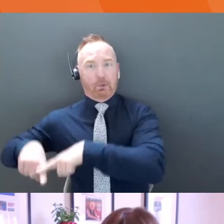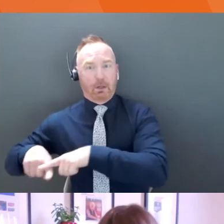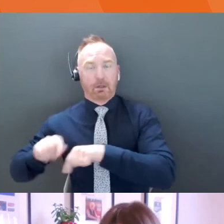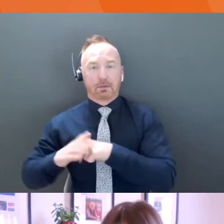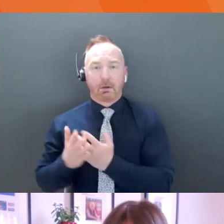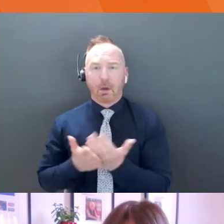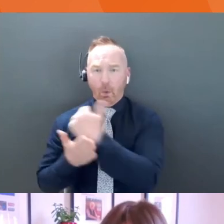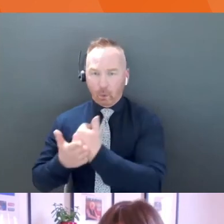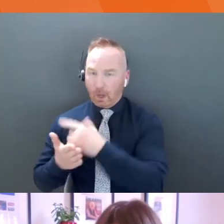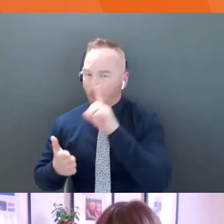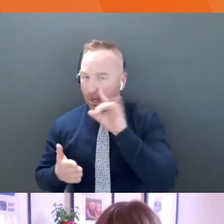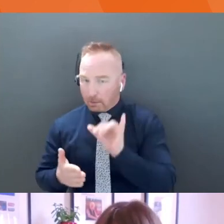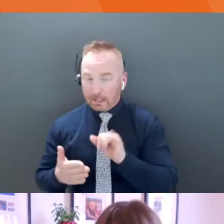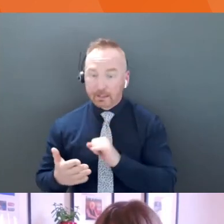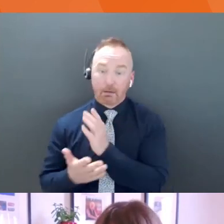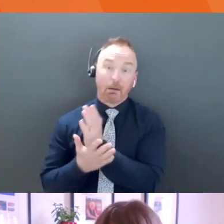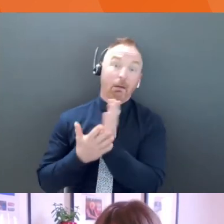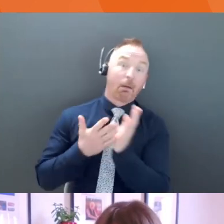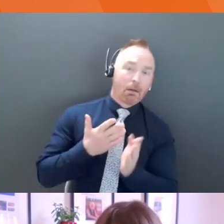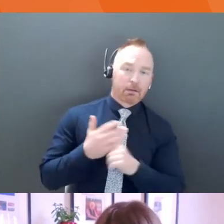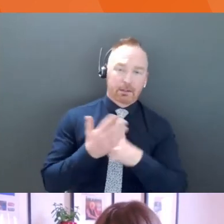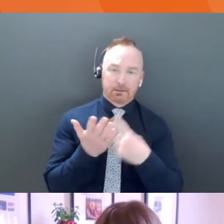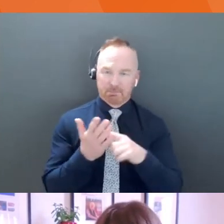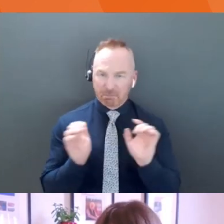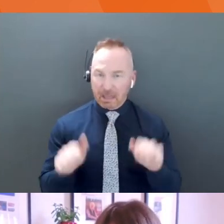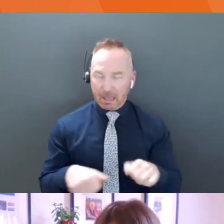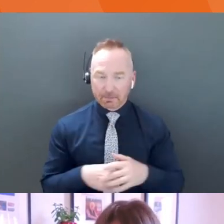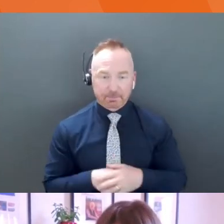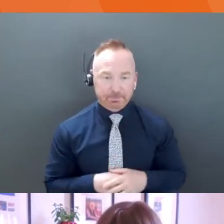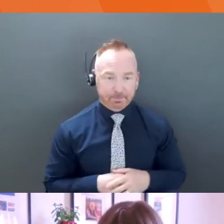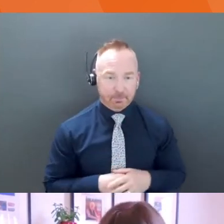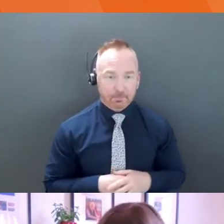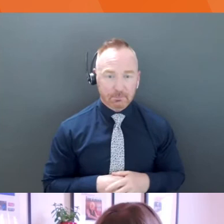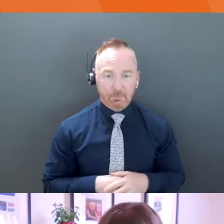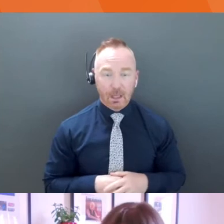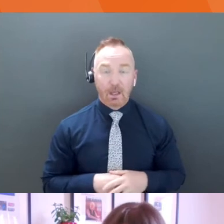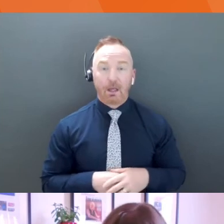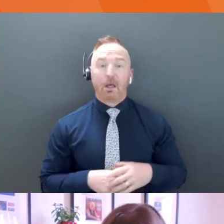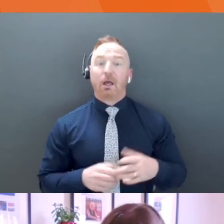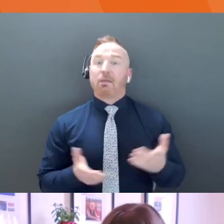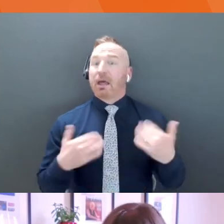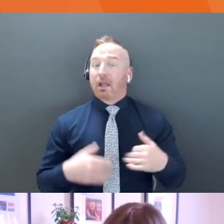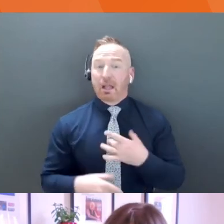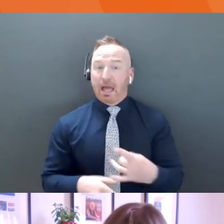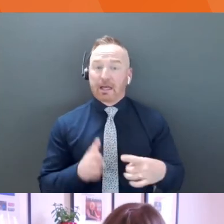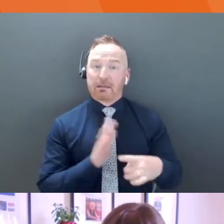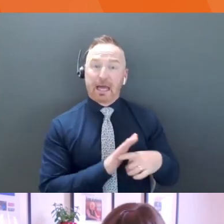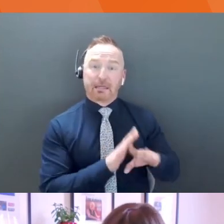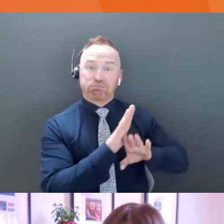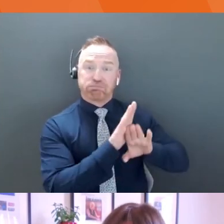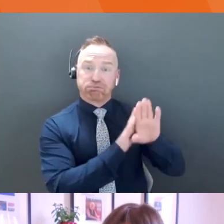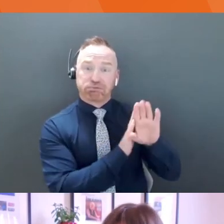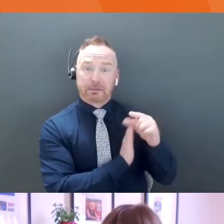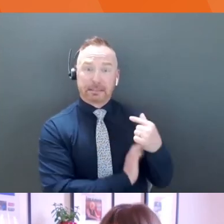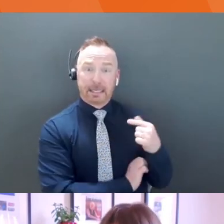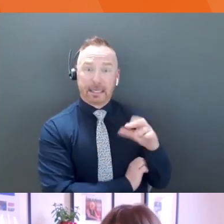about other ones. And, and you know, I always like to say too, like is where's the growth too. So you know, I there's,